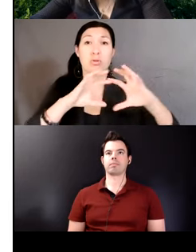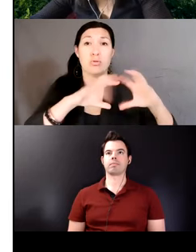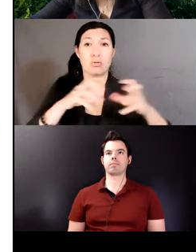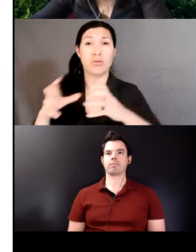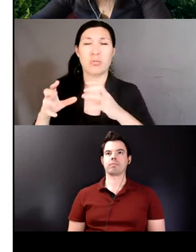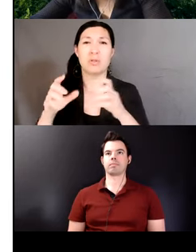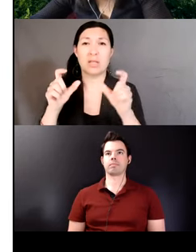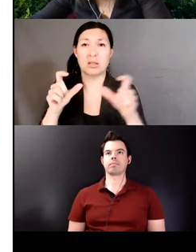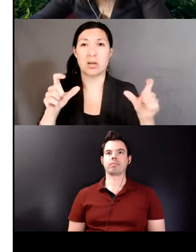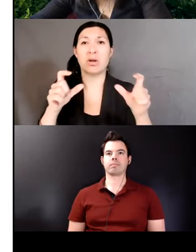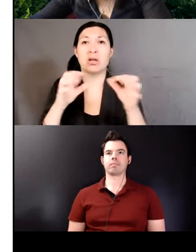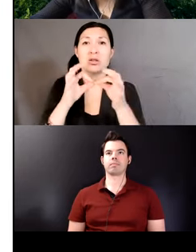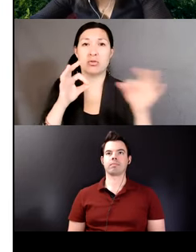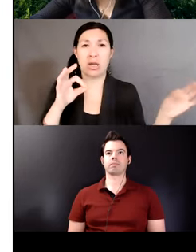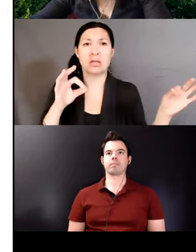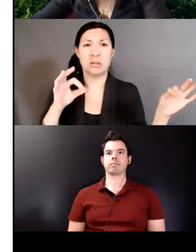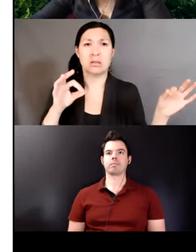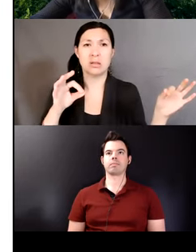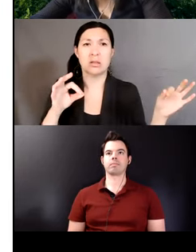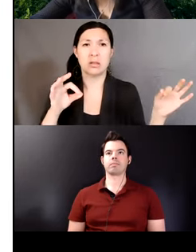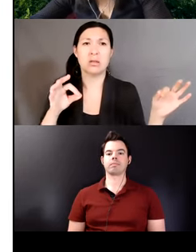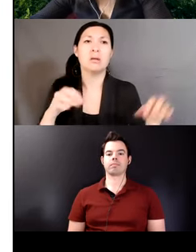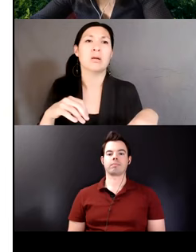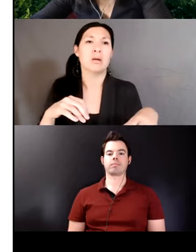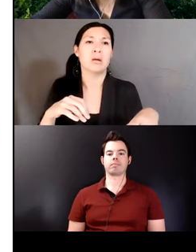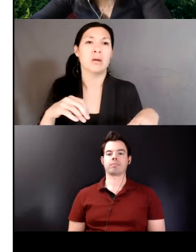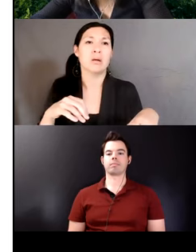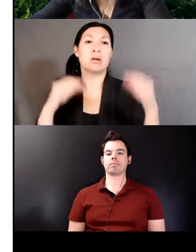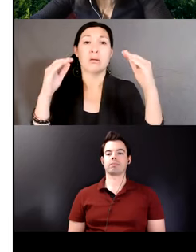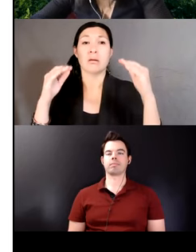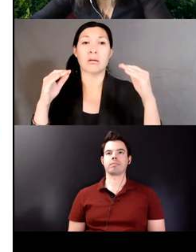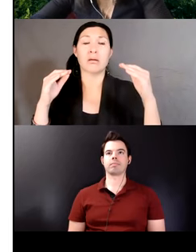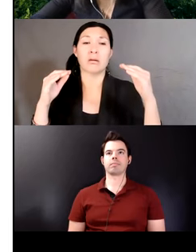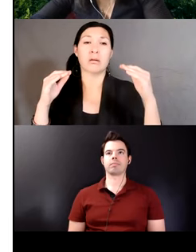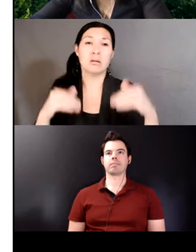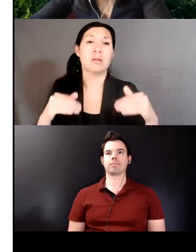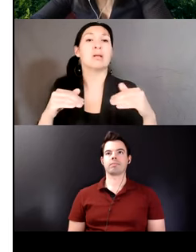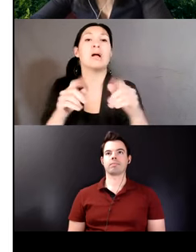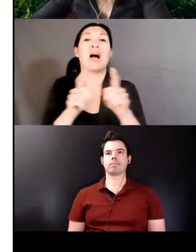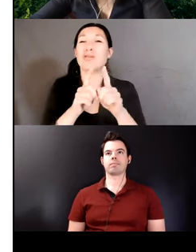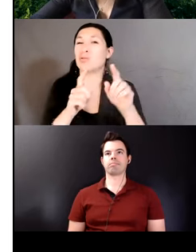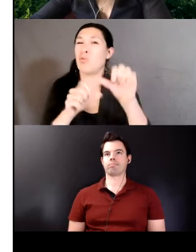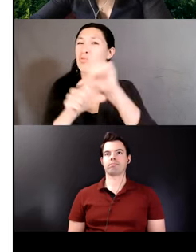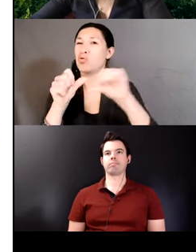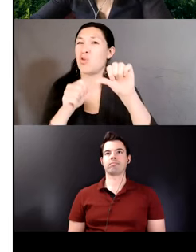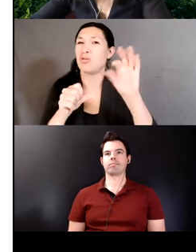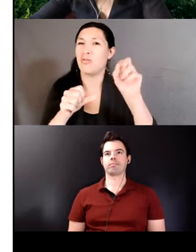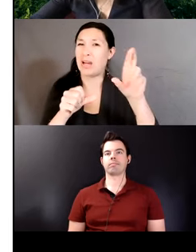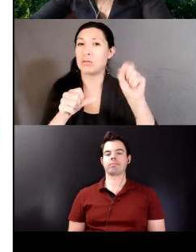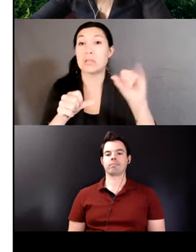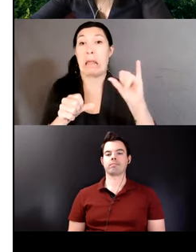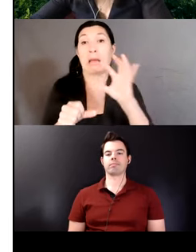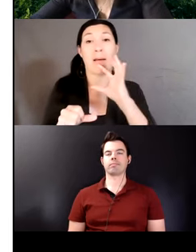urban and rural speakers, social factors such as age, because this can be a factor that influences